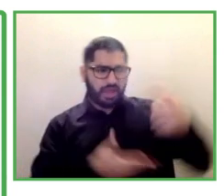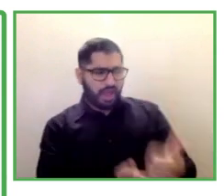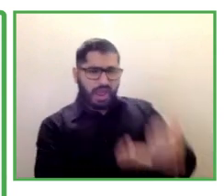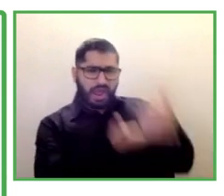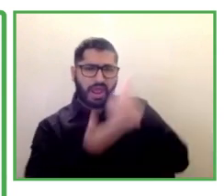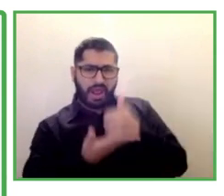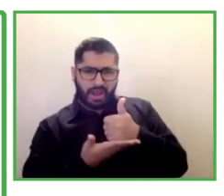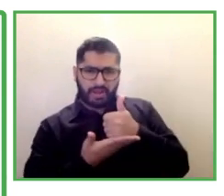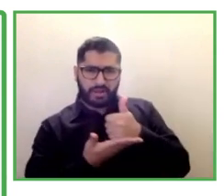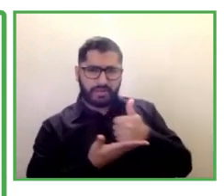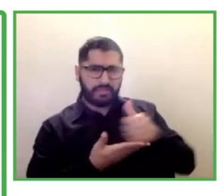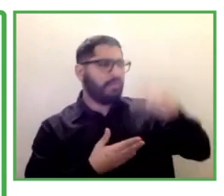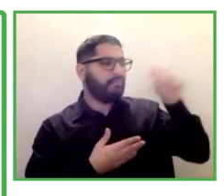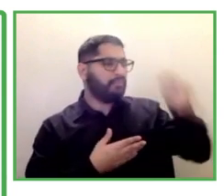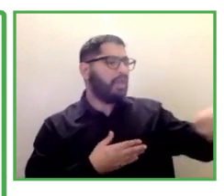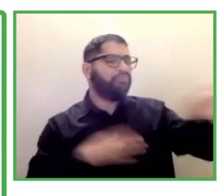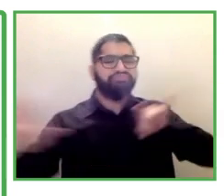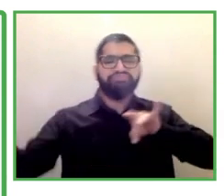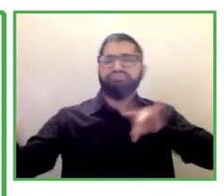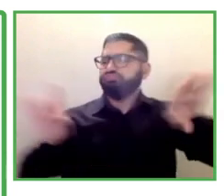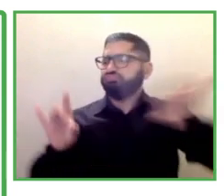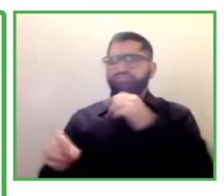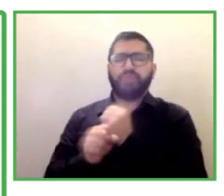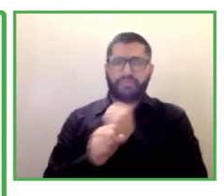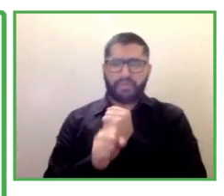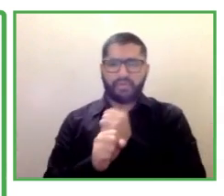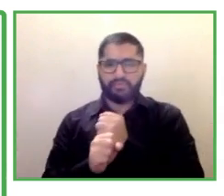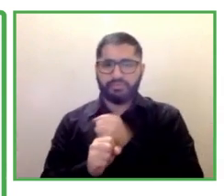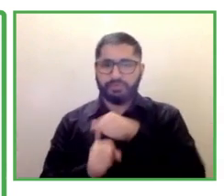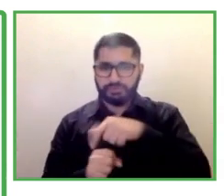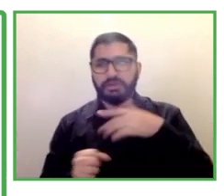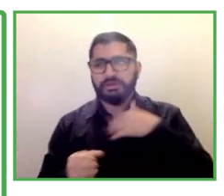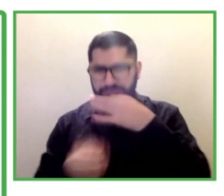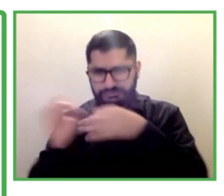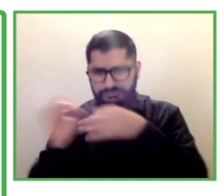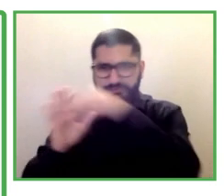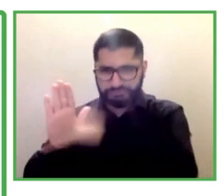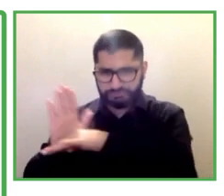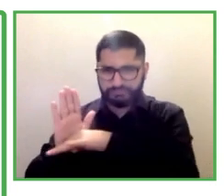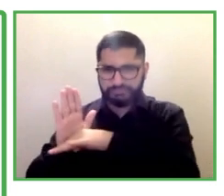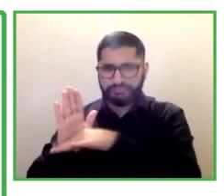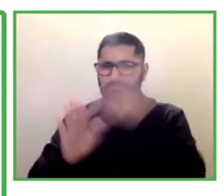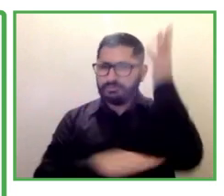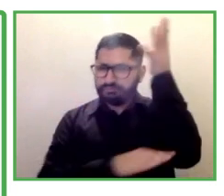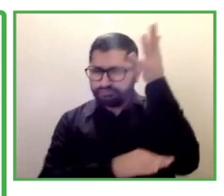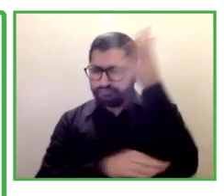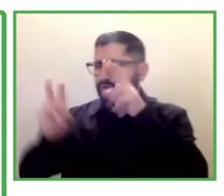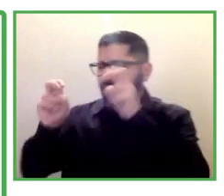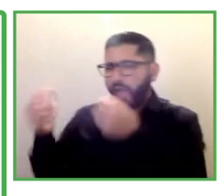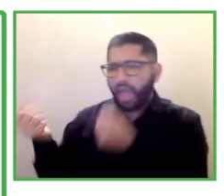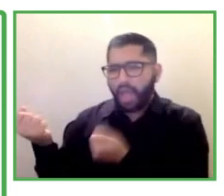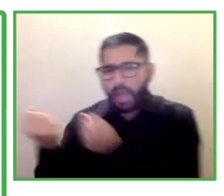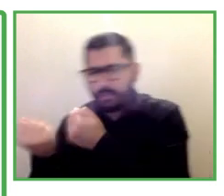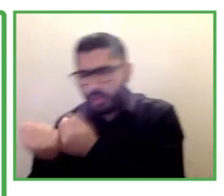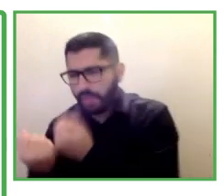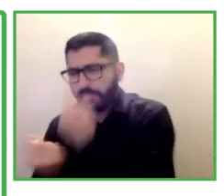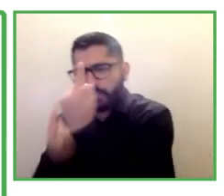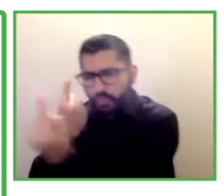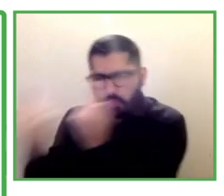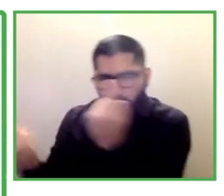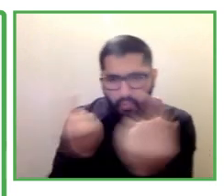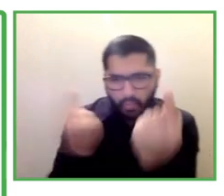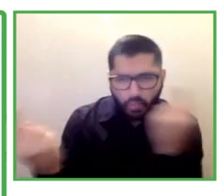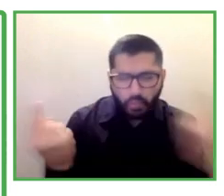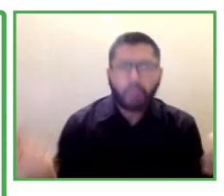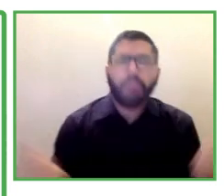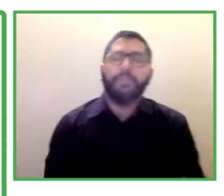93 percent said they would be happy to be a referee for it for their intern uh we were really proud of telstra one of our